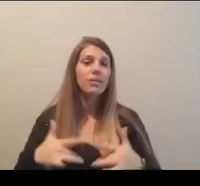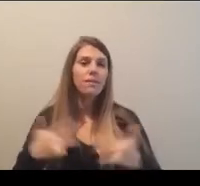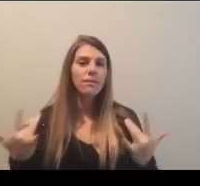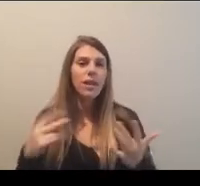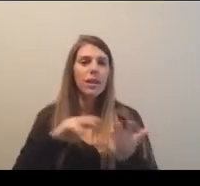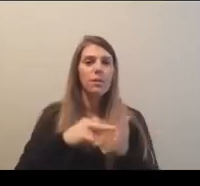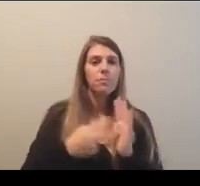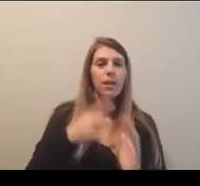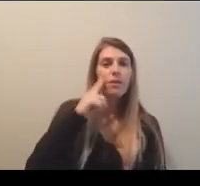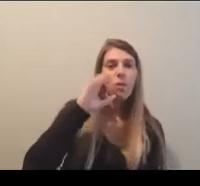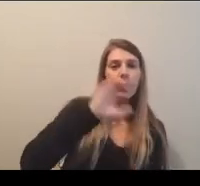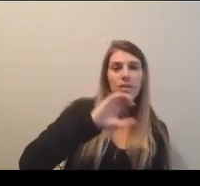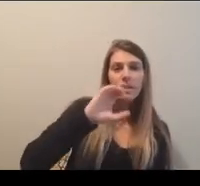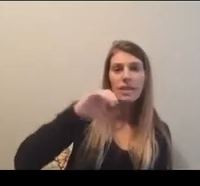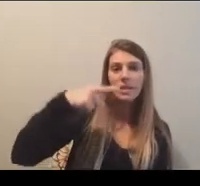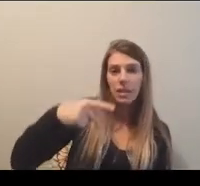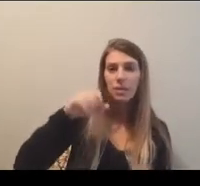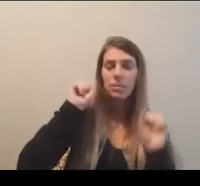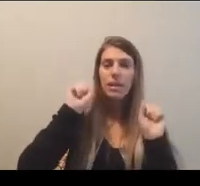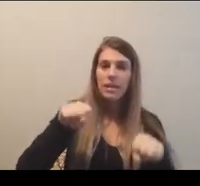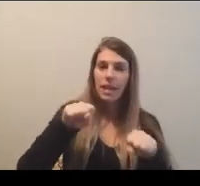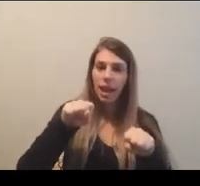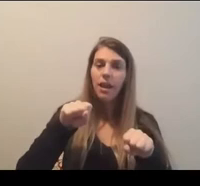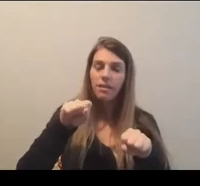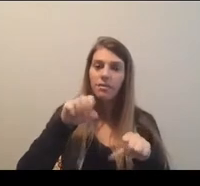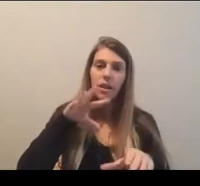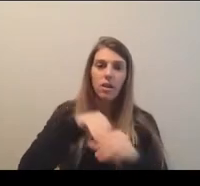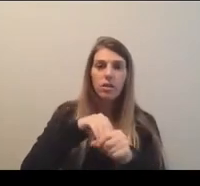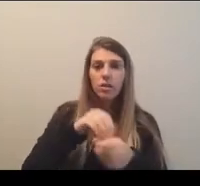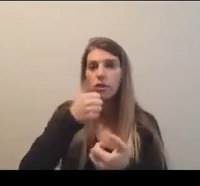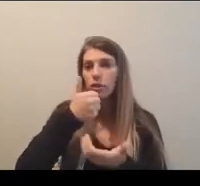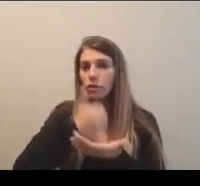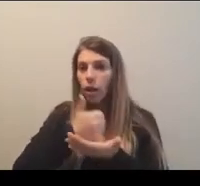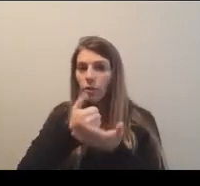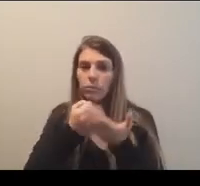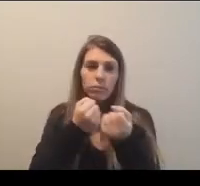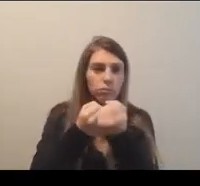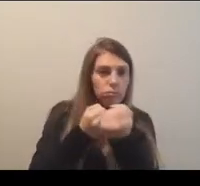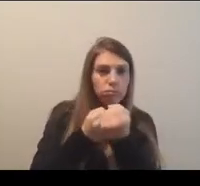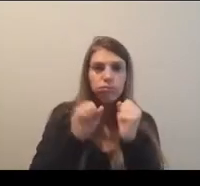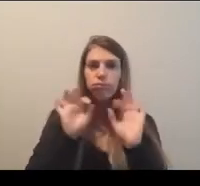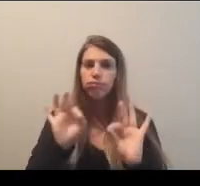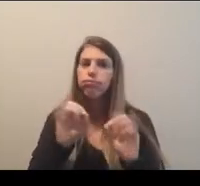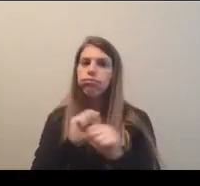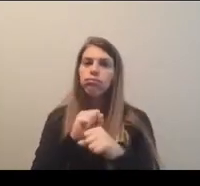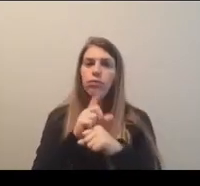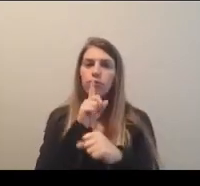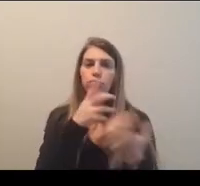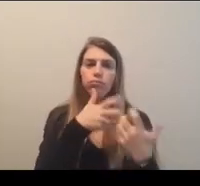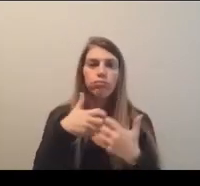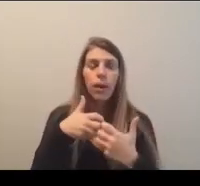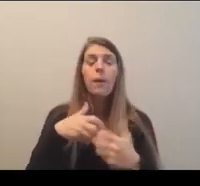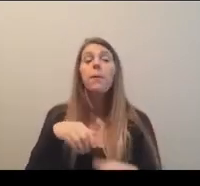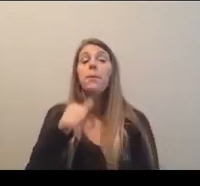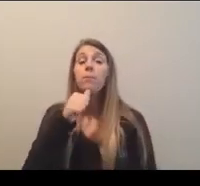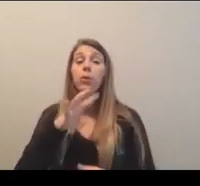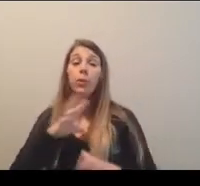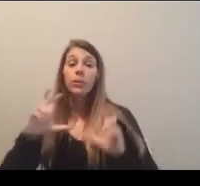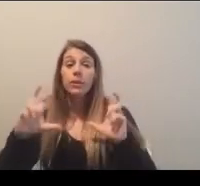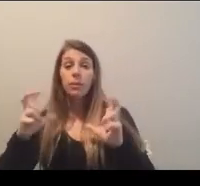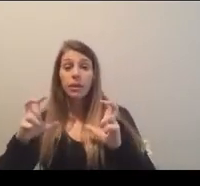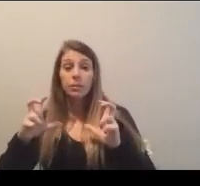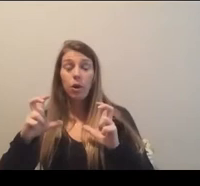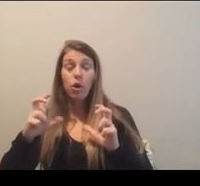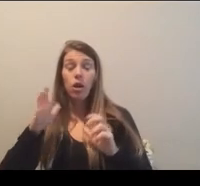CCPs then to activate and to help support those, um, on the women's basketball championship